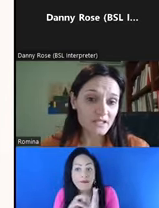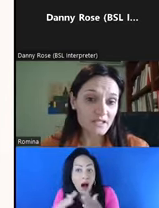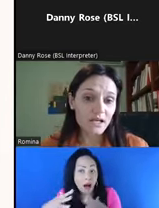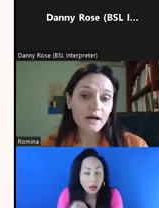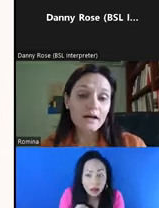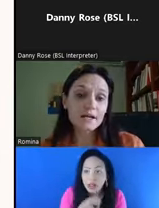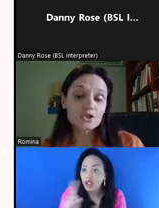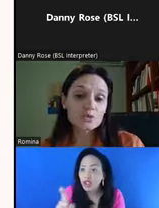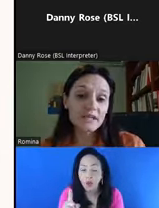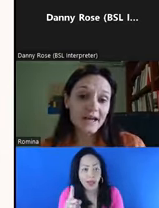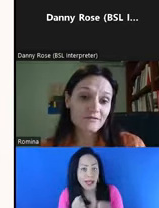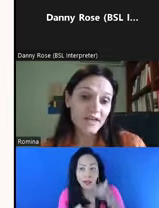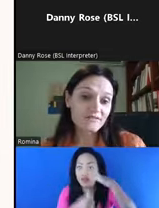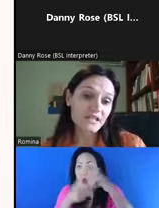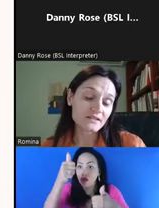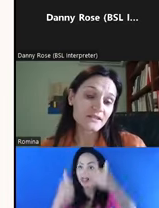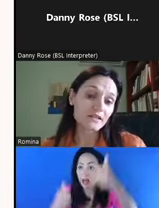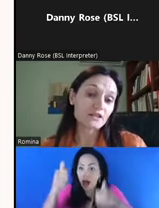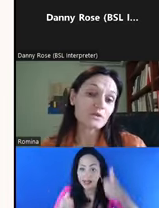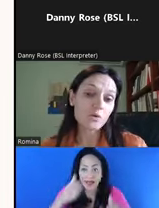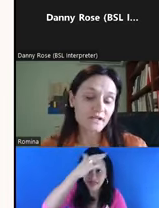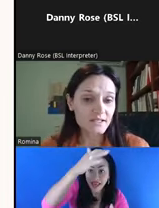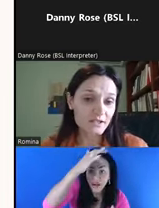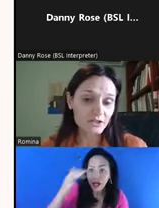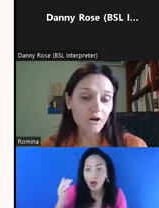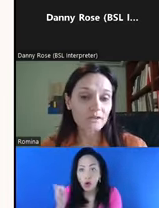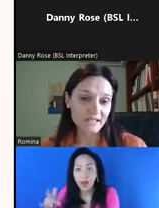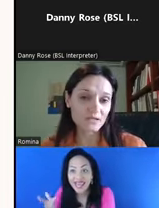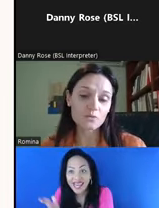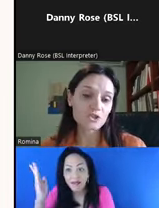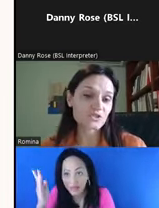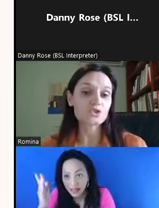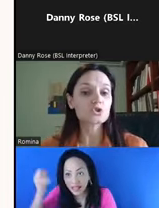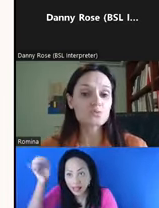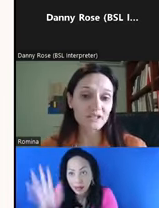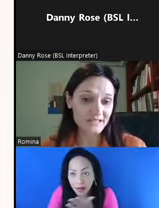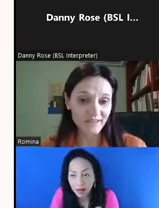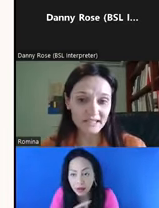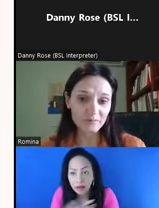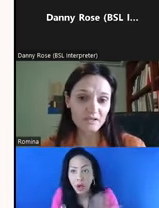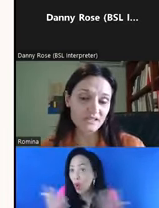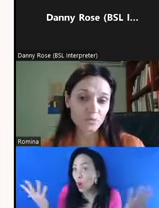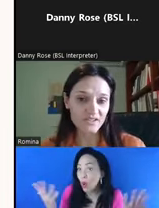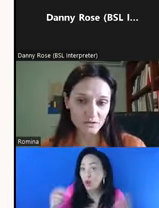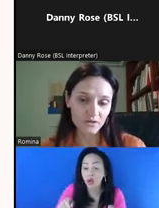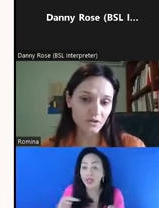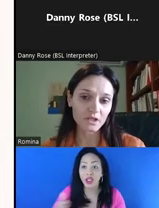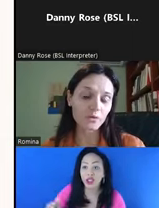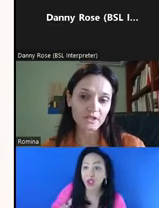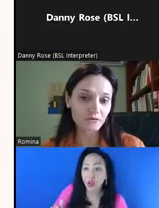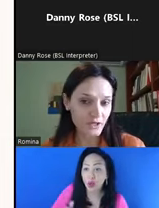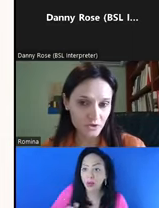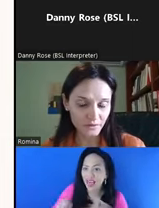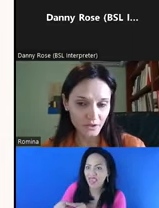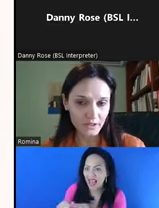theories? Do we have evidence that a theory works in a certain context or we just assume that it's valid because it's a Western theory